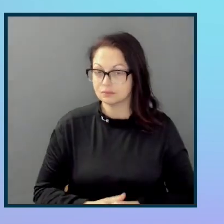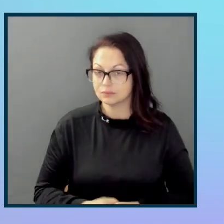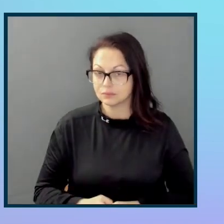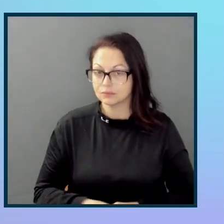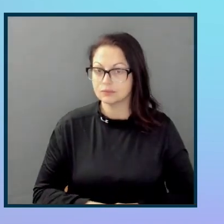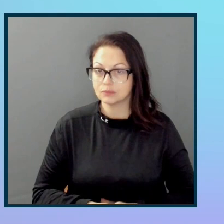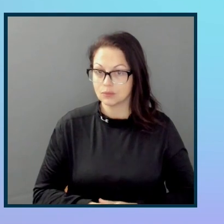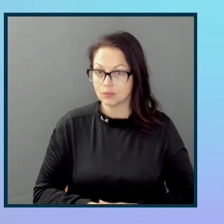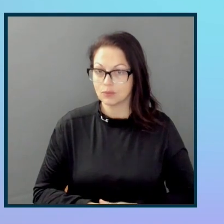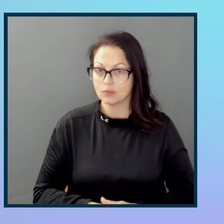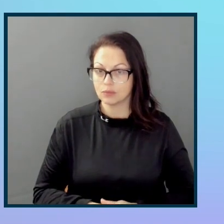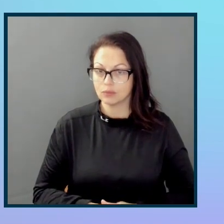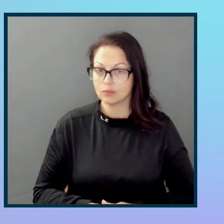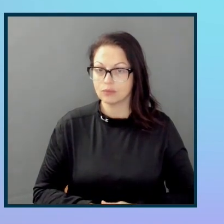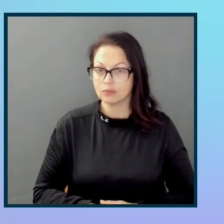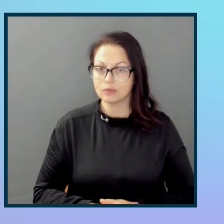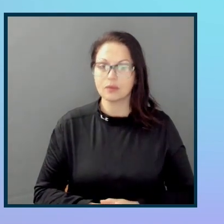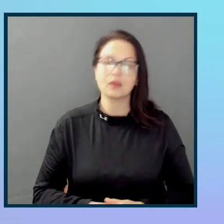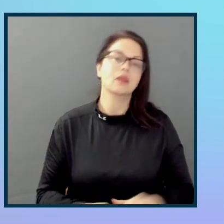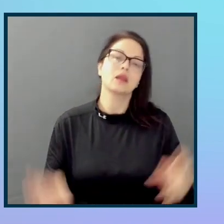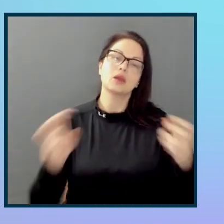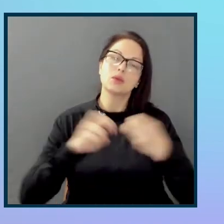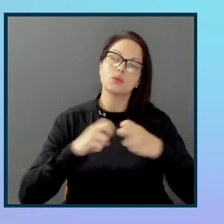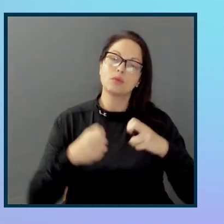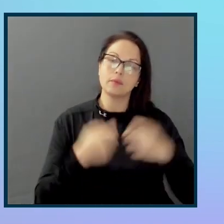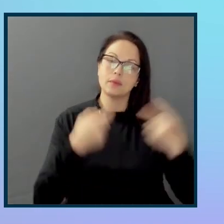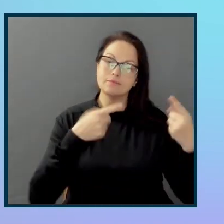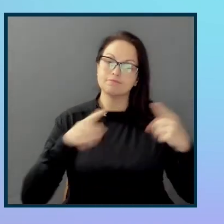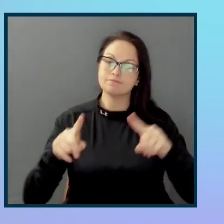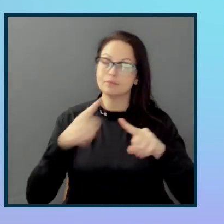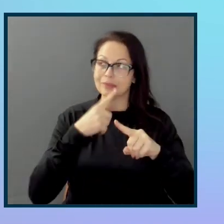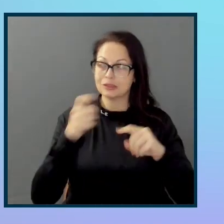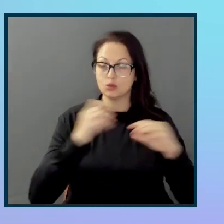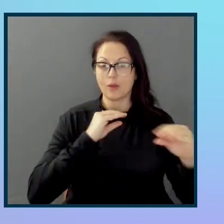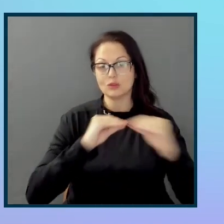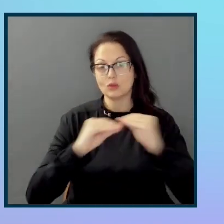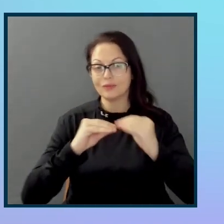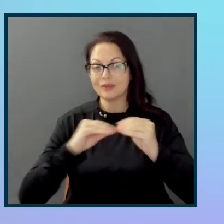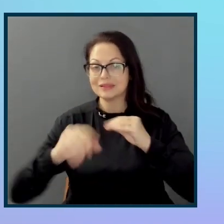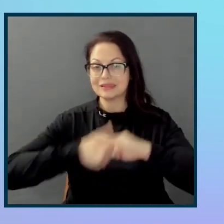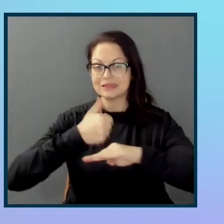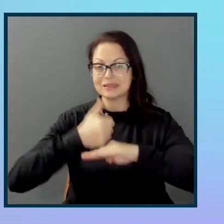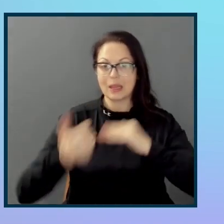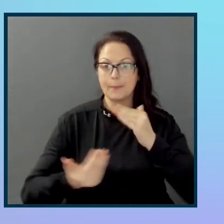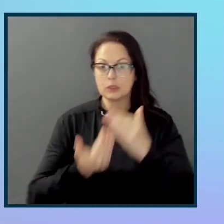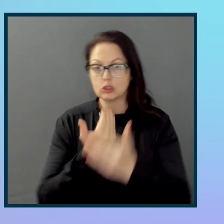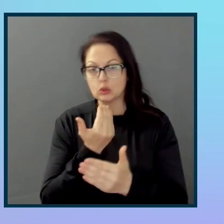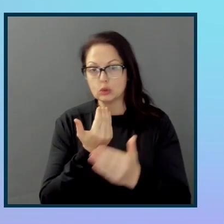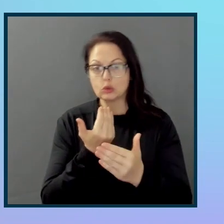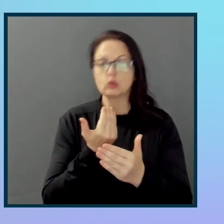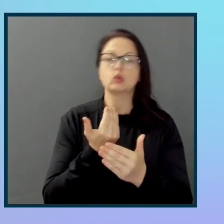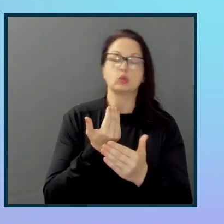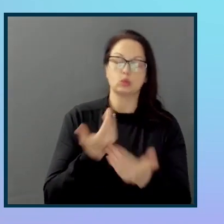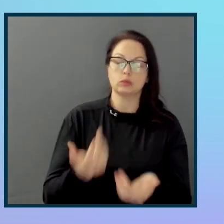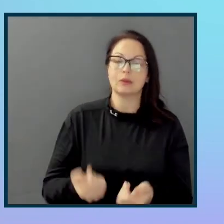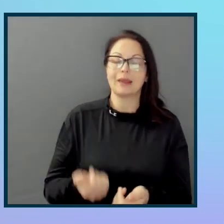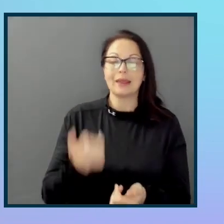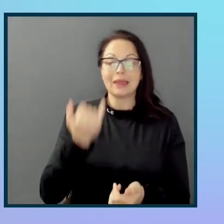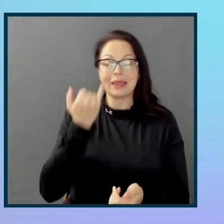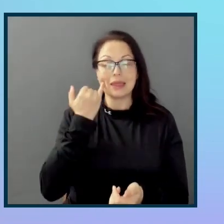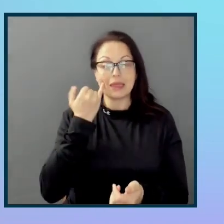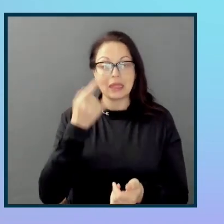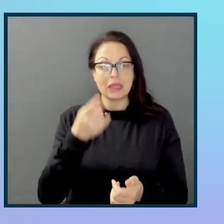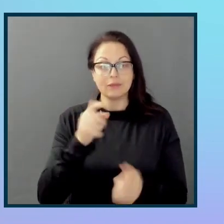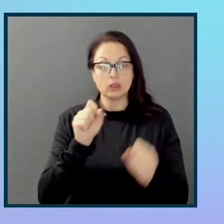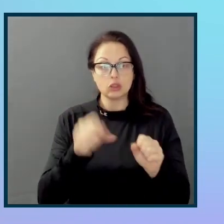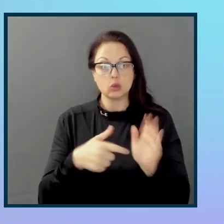come about because you have to rebuild things entirely. If the conversations happen at the beginning, if you can show